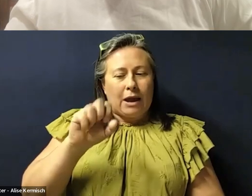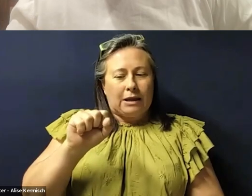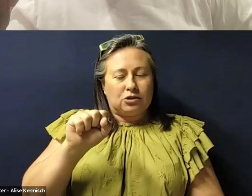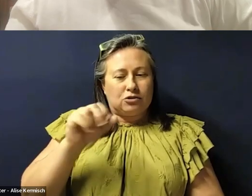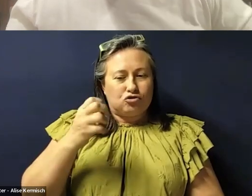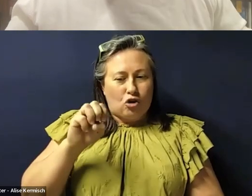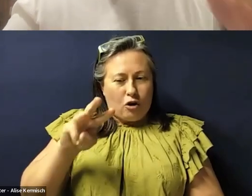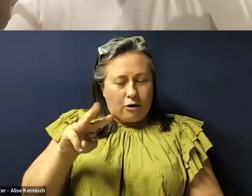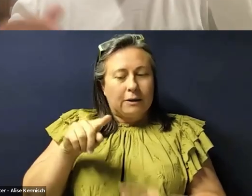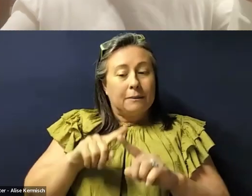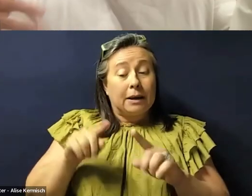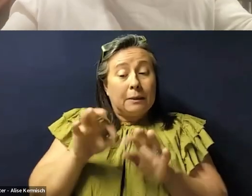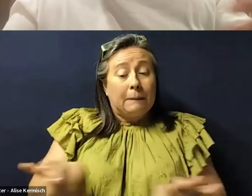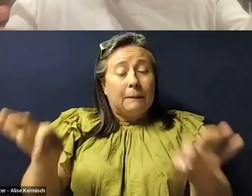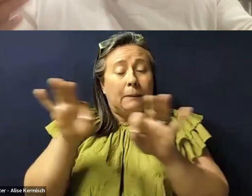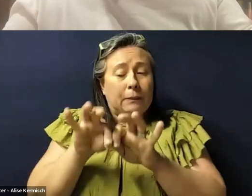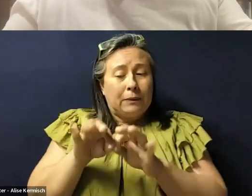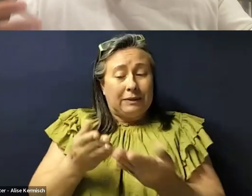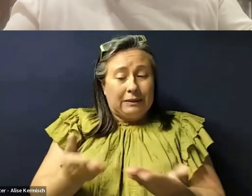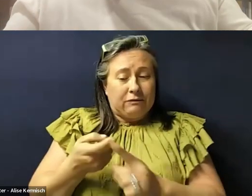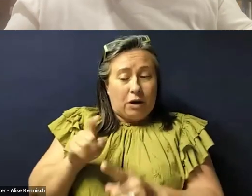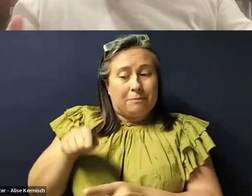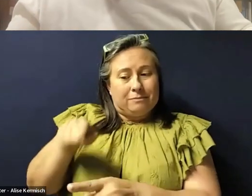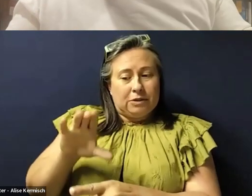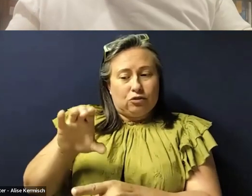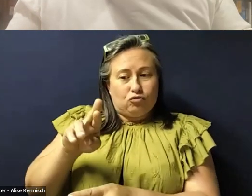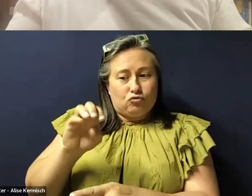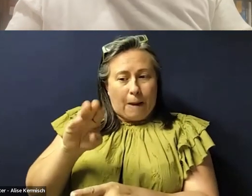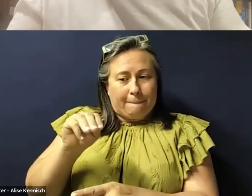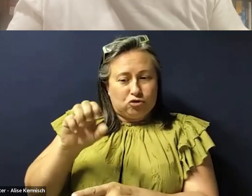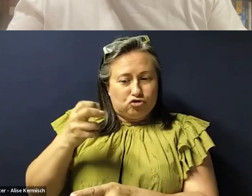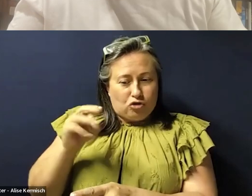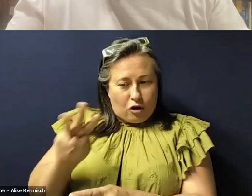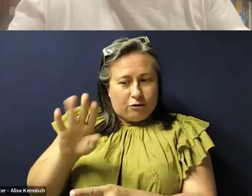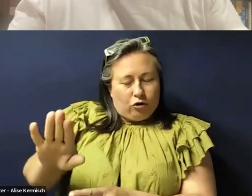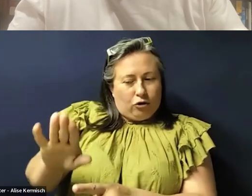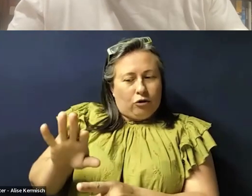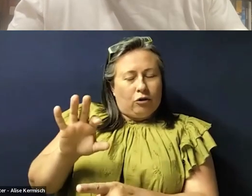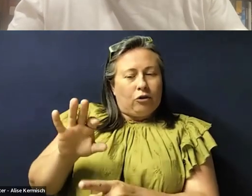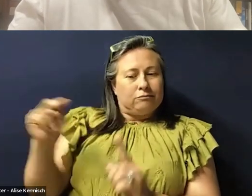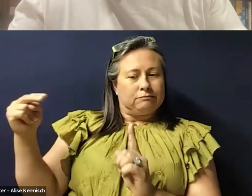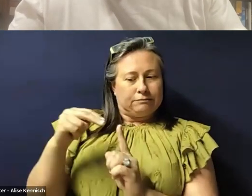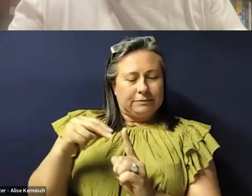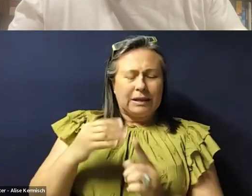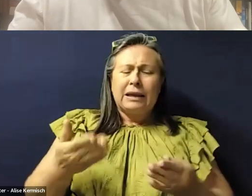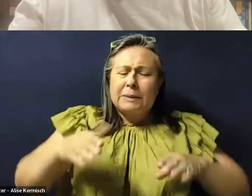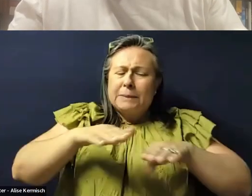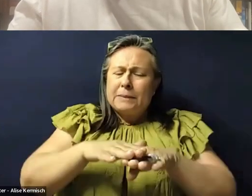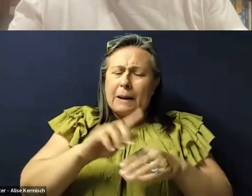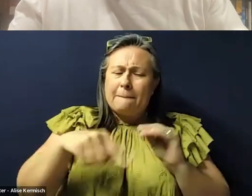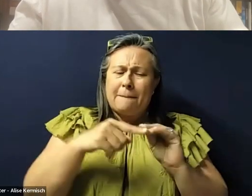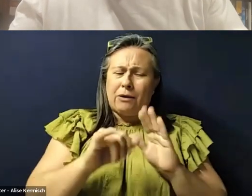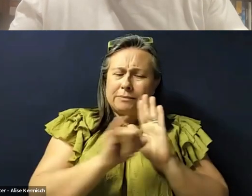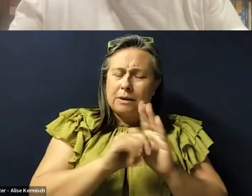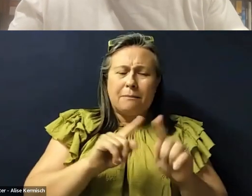there is that, or at least from Crenshaw's framing is that we're not intersectionality is about identity, but not